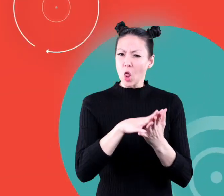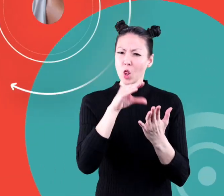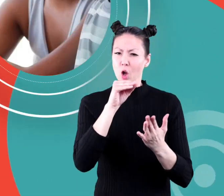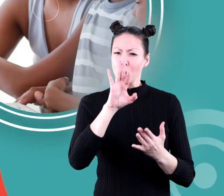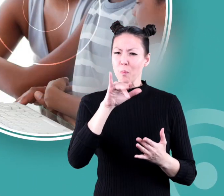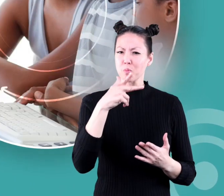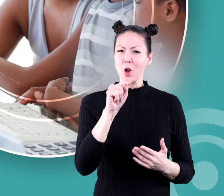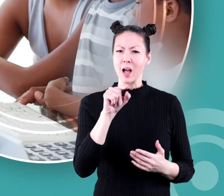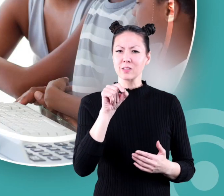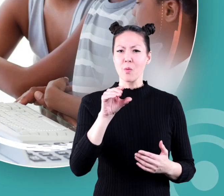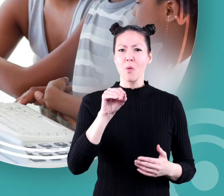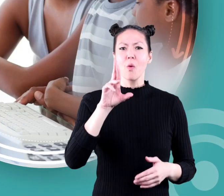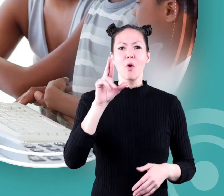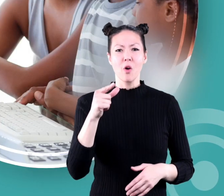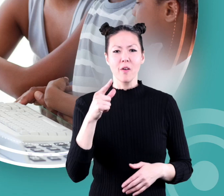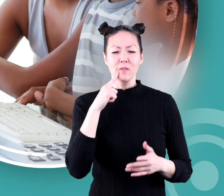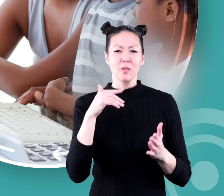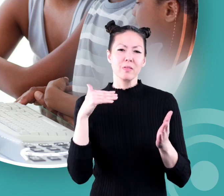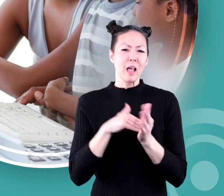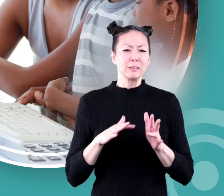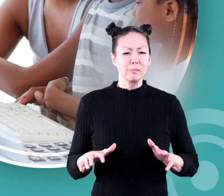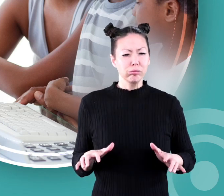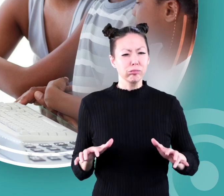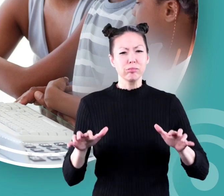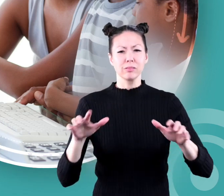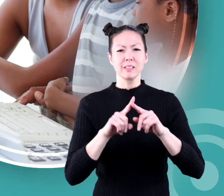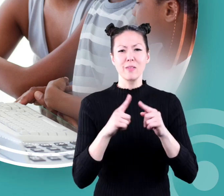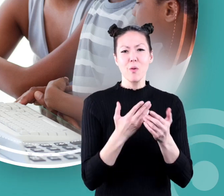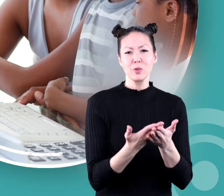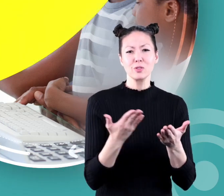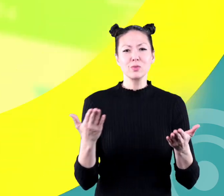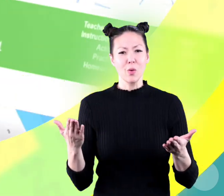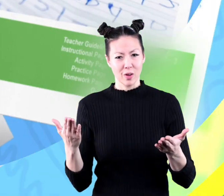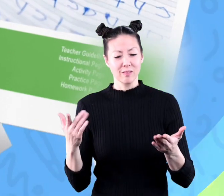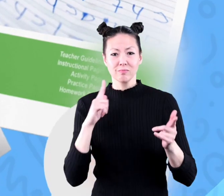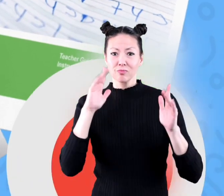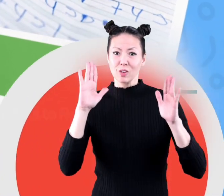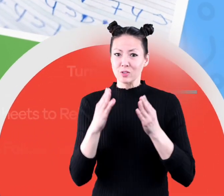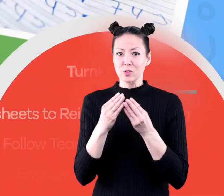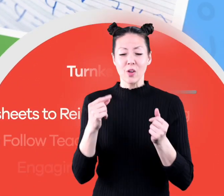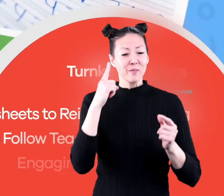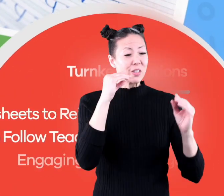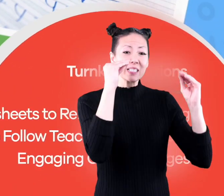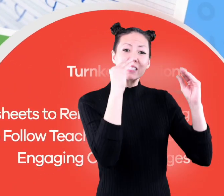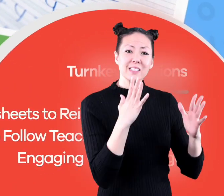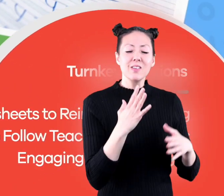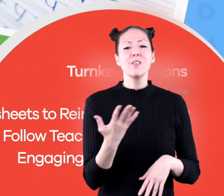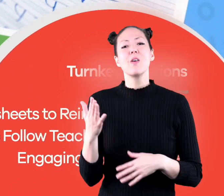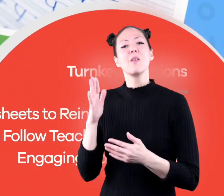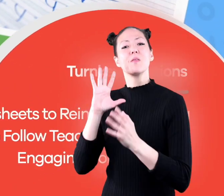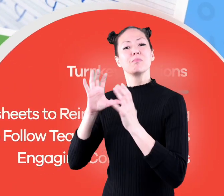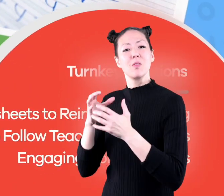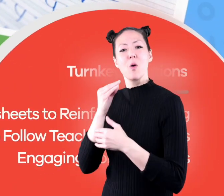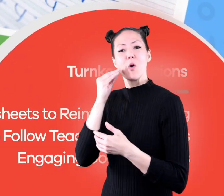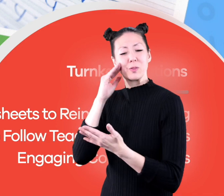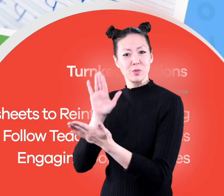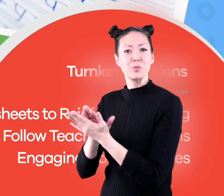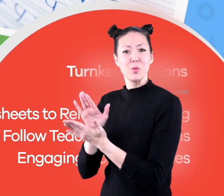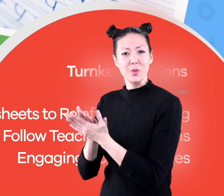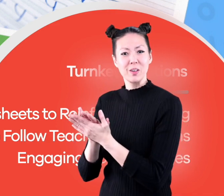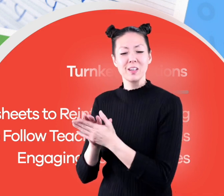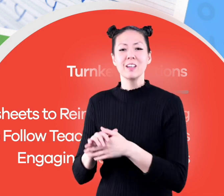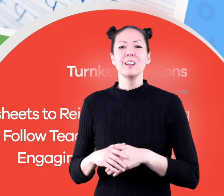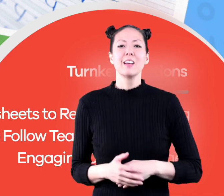at learnbright.org for thousands of free resources and turnkey solutions for teachers and